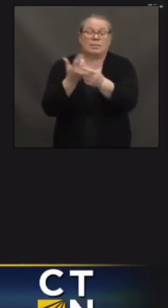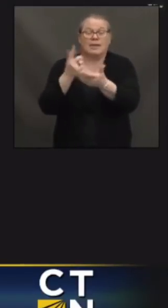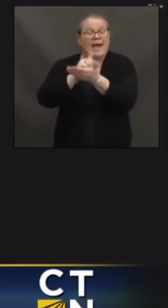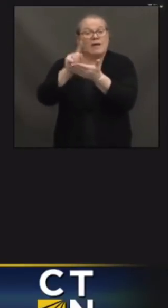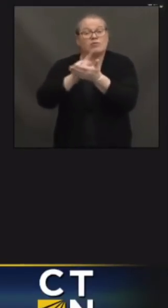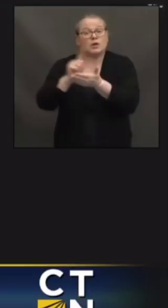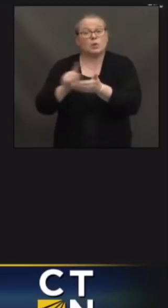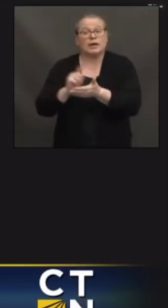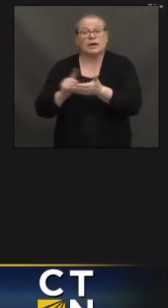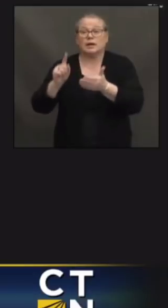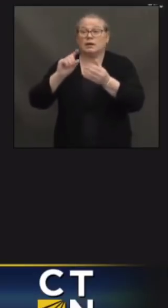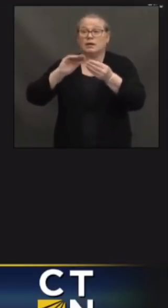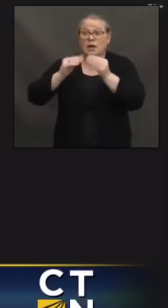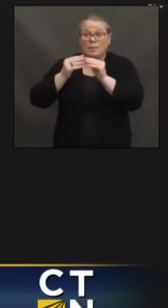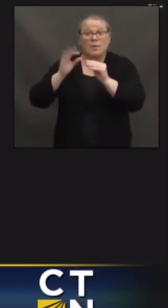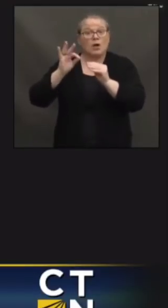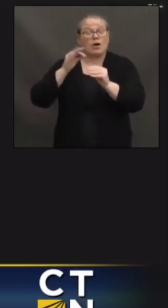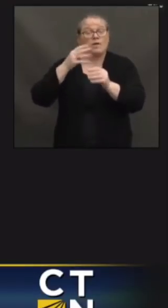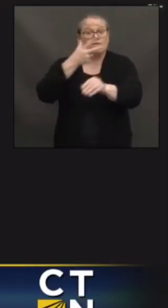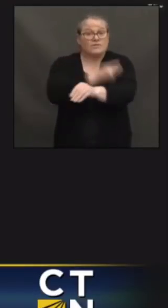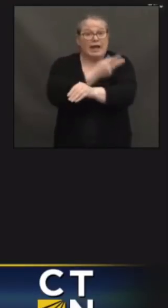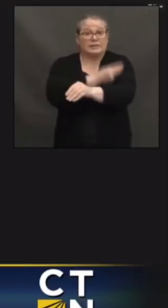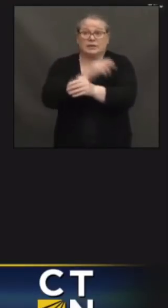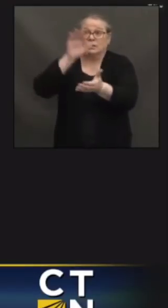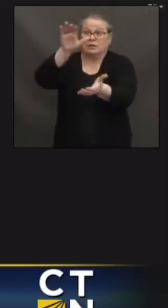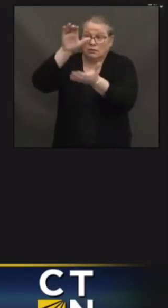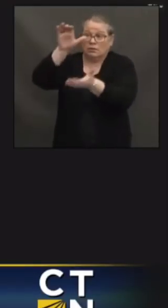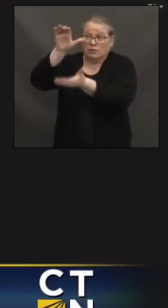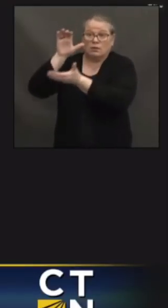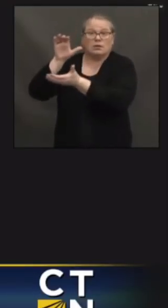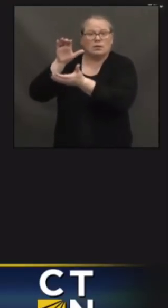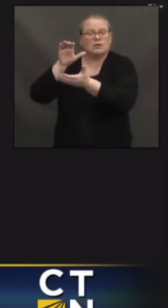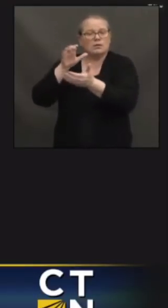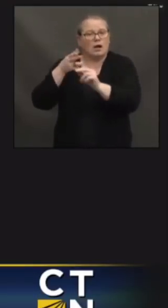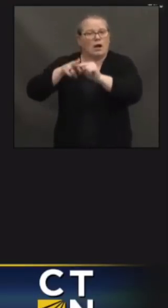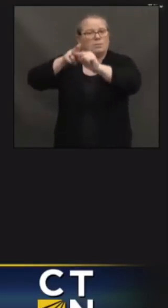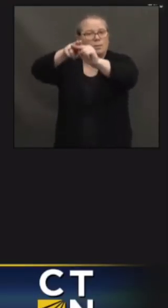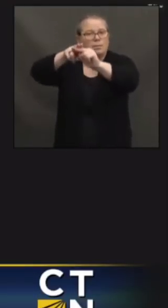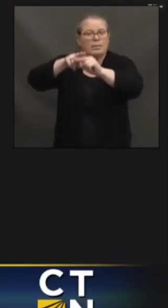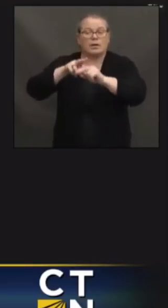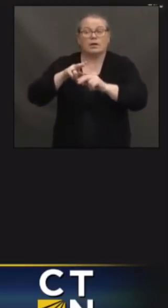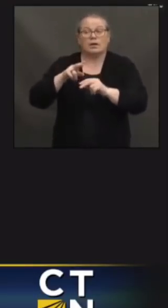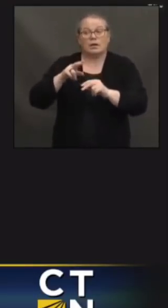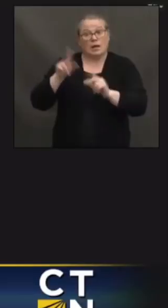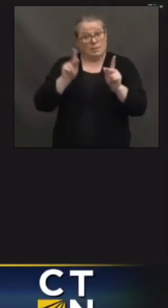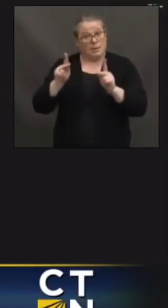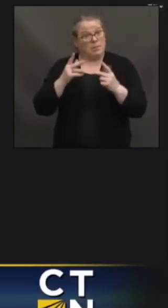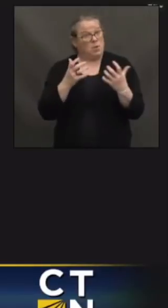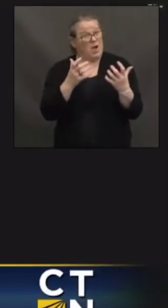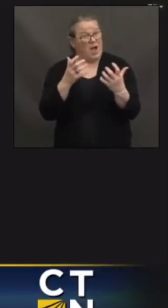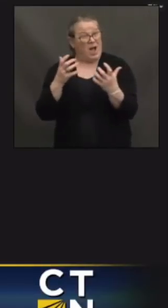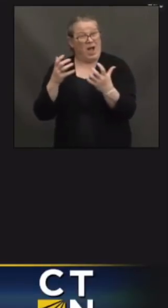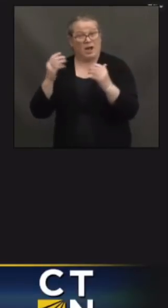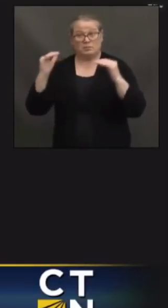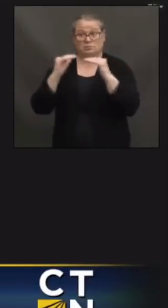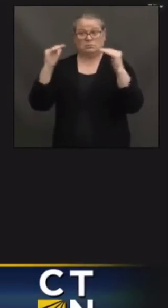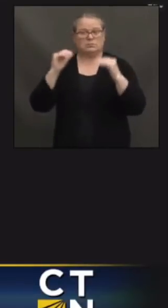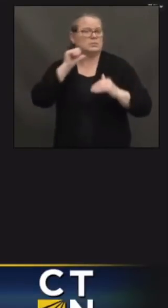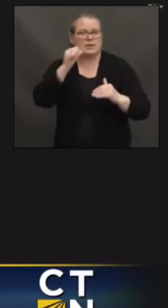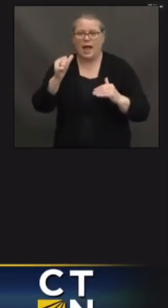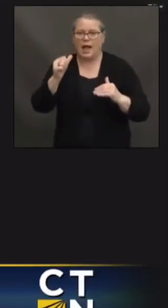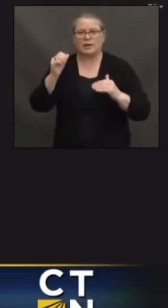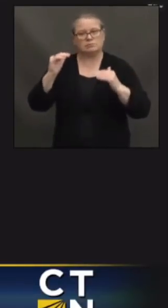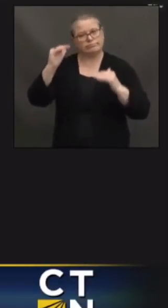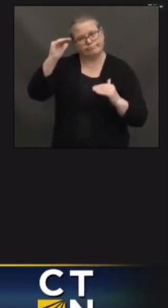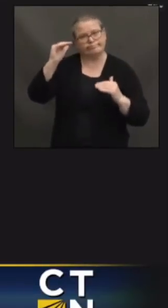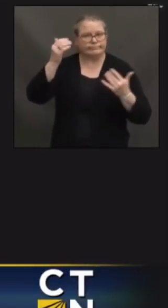vaccine allocations. No, it doesn't meet demand, but very quickly, once that second order of five-minute